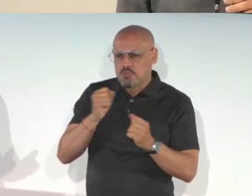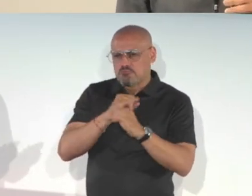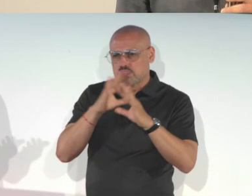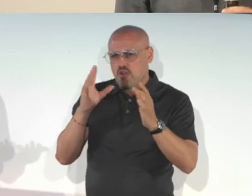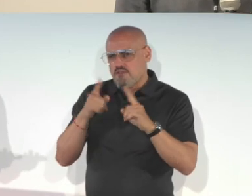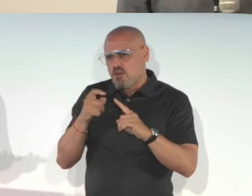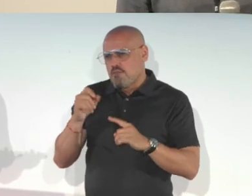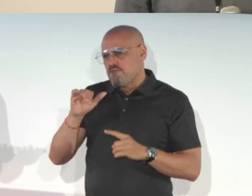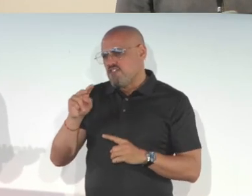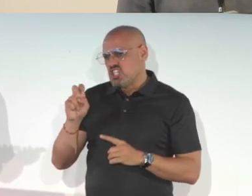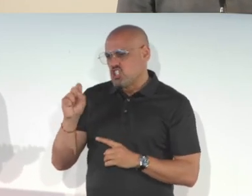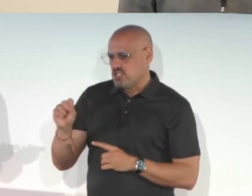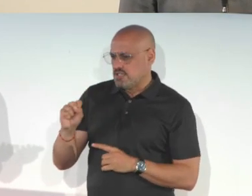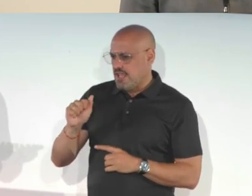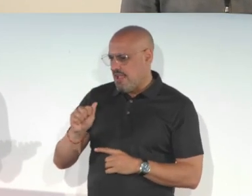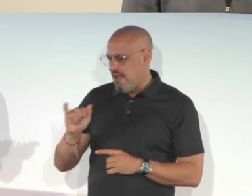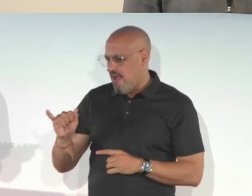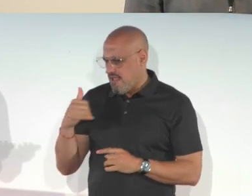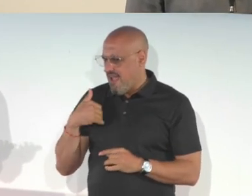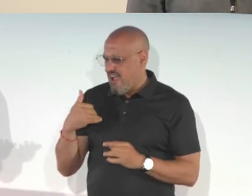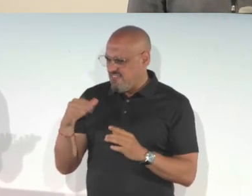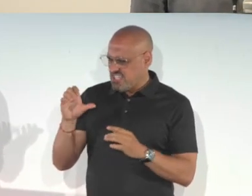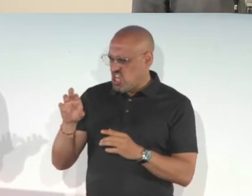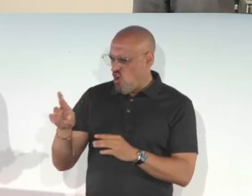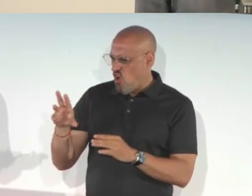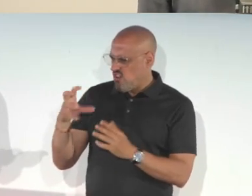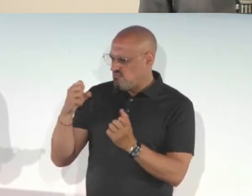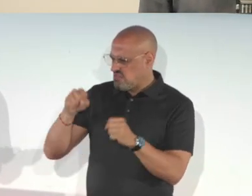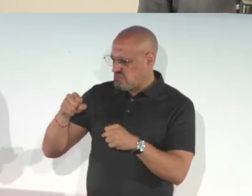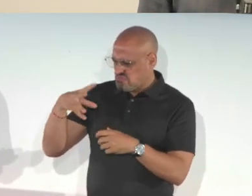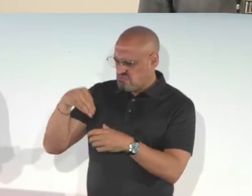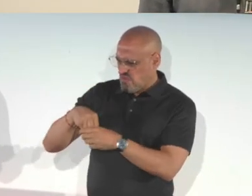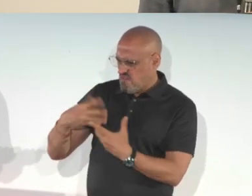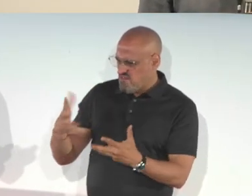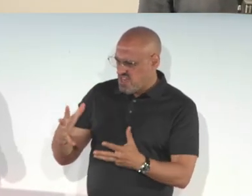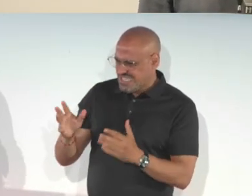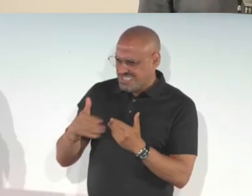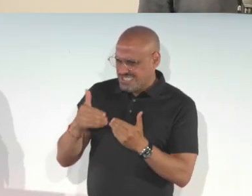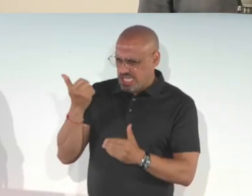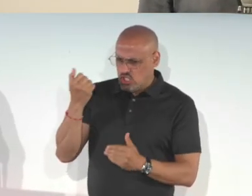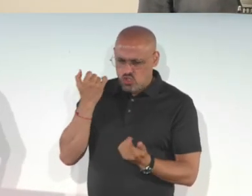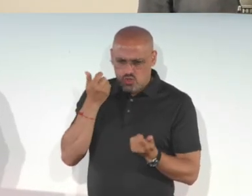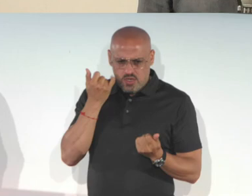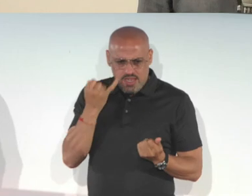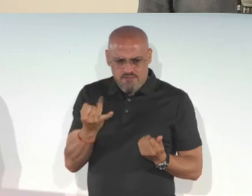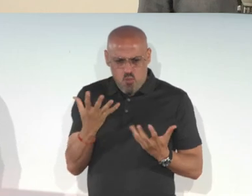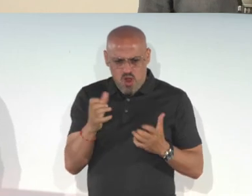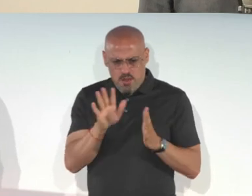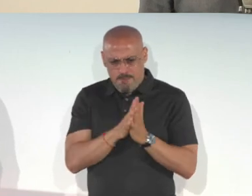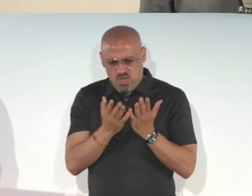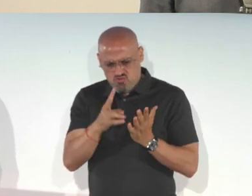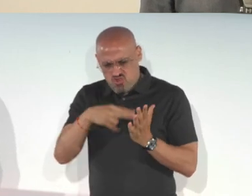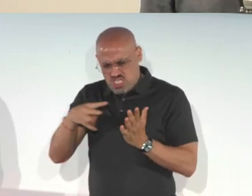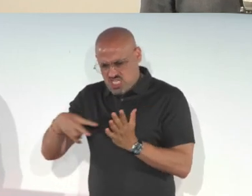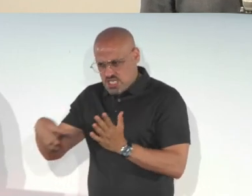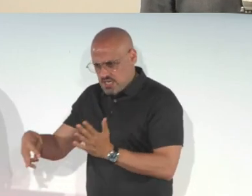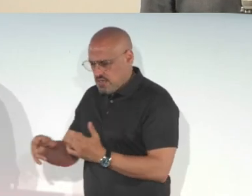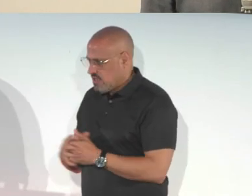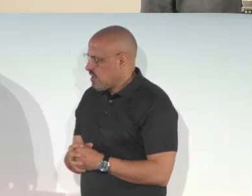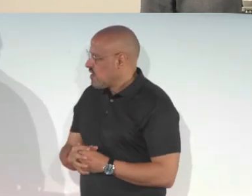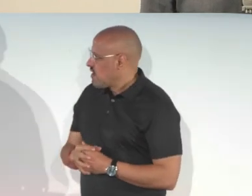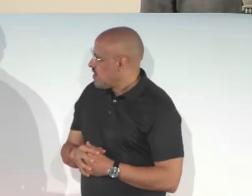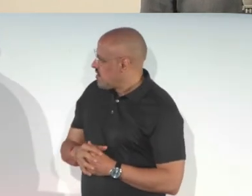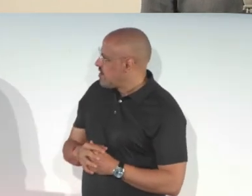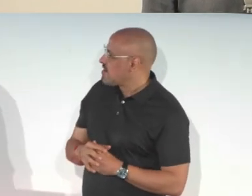using like a headset or glasses, like we mentioned from like Envision AI that have that OCR capability